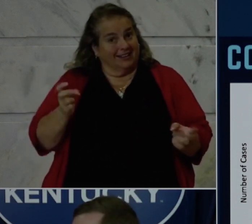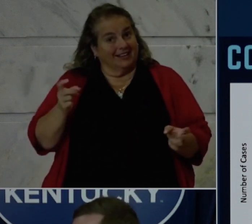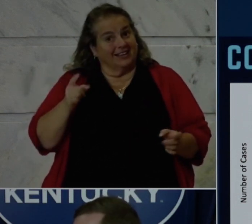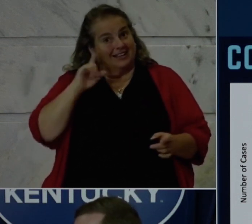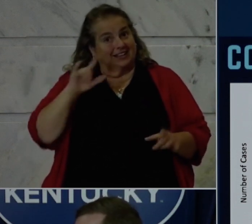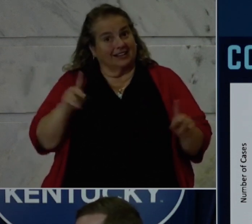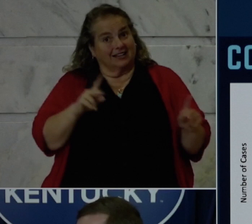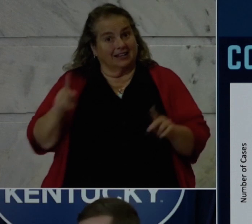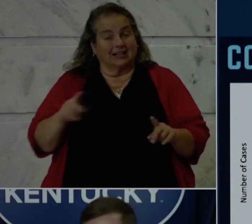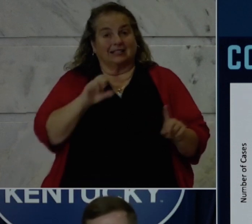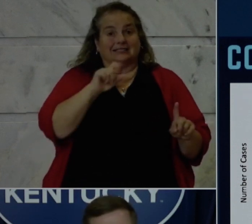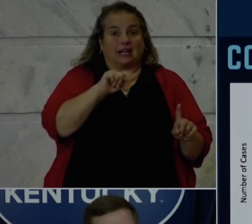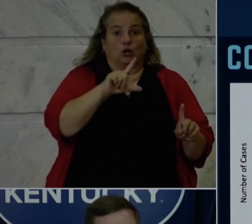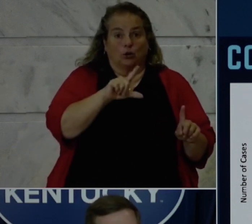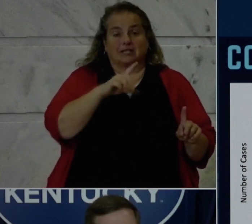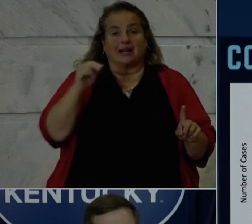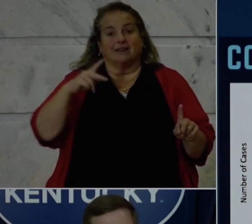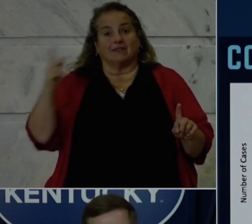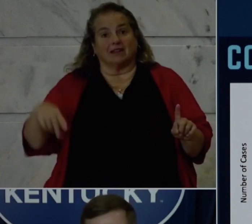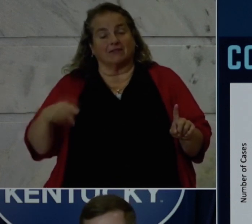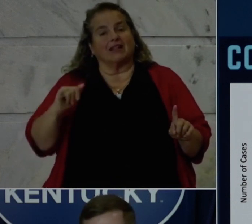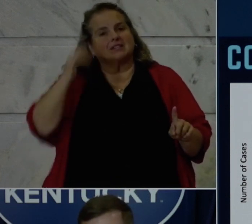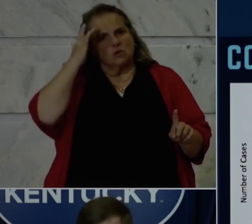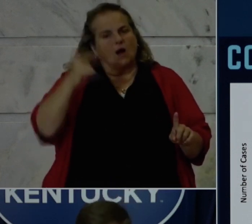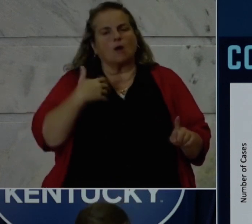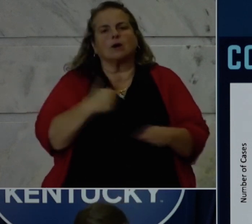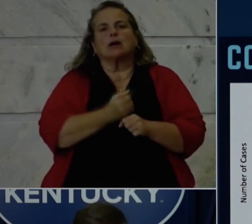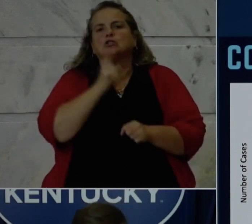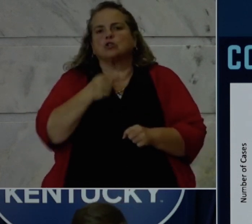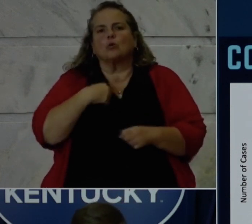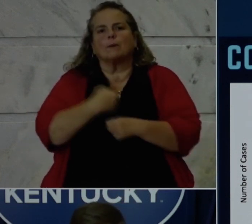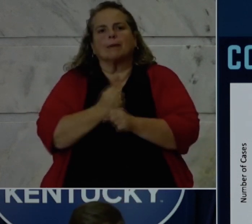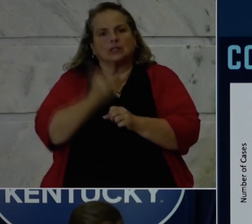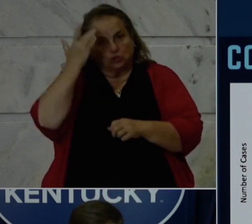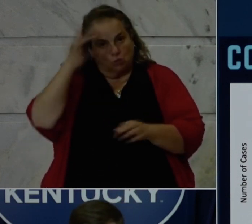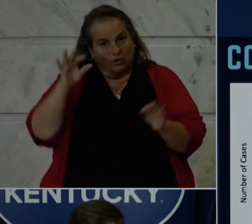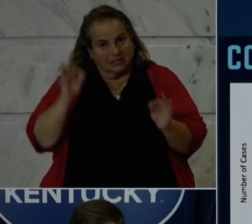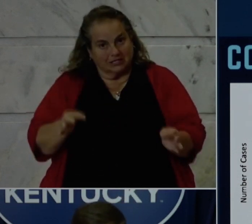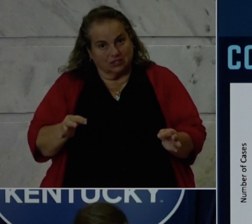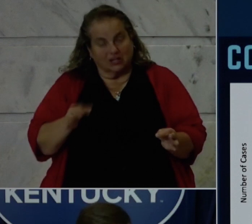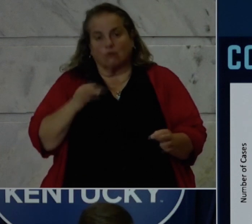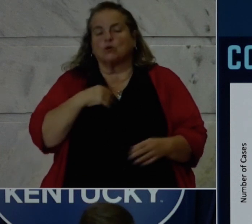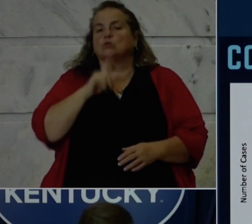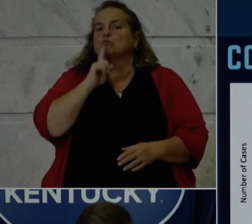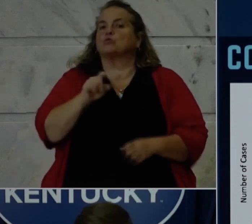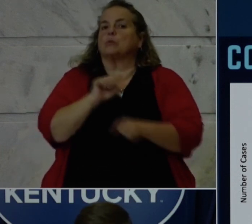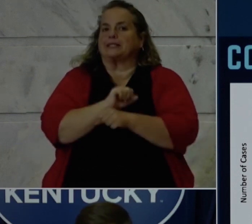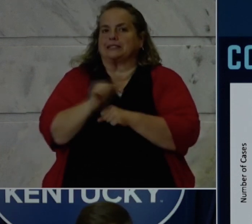started the initial plateau, the second plateau Kentucky's actually been in with last week's total coming in at 4